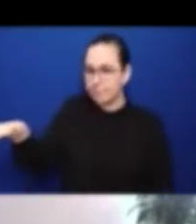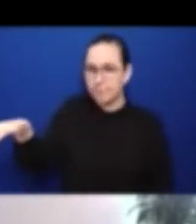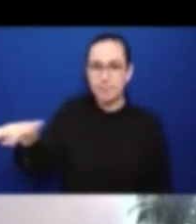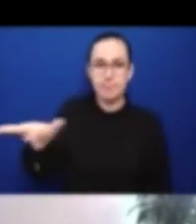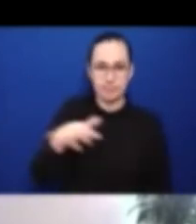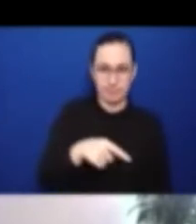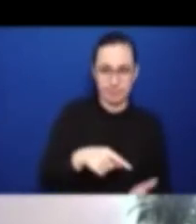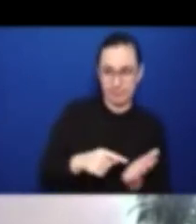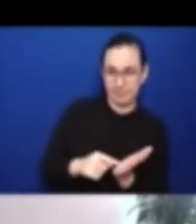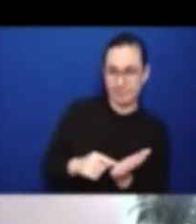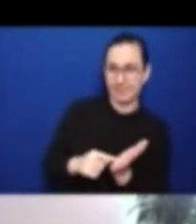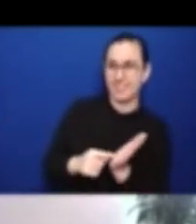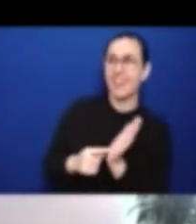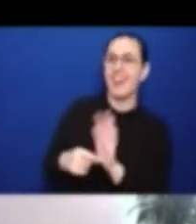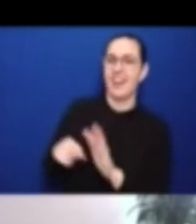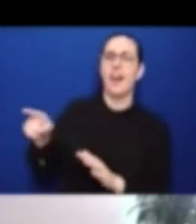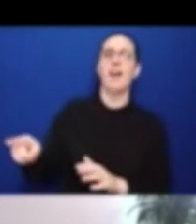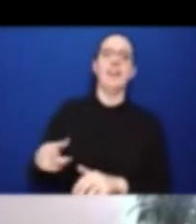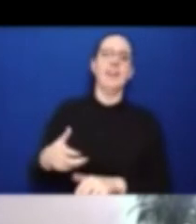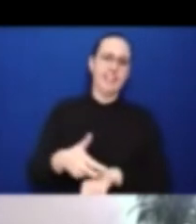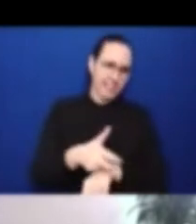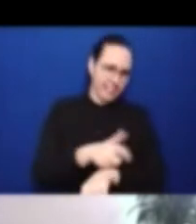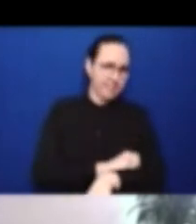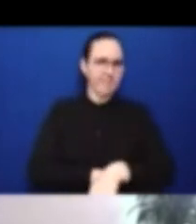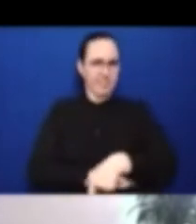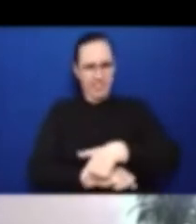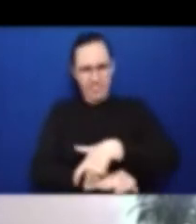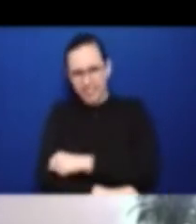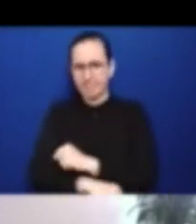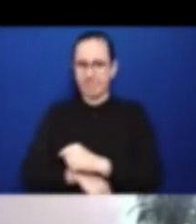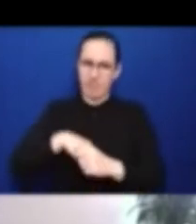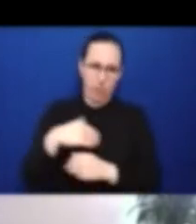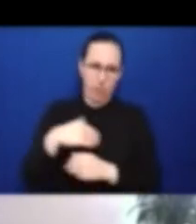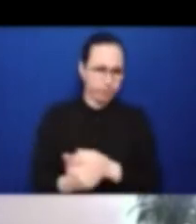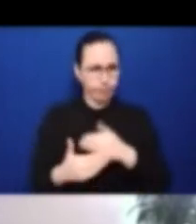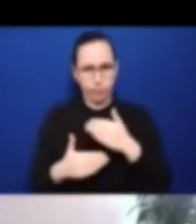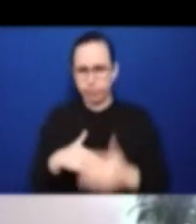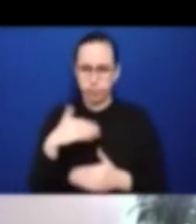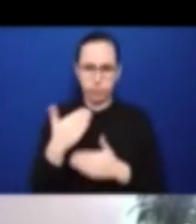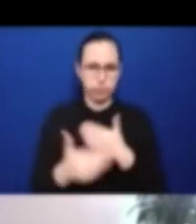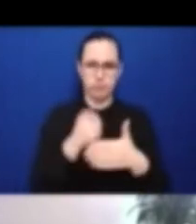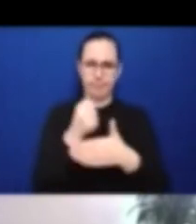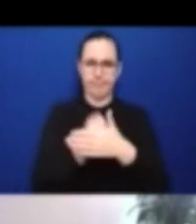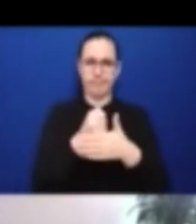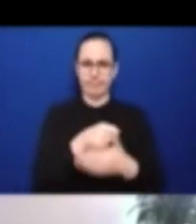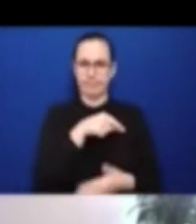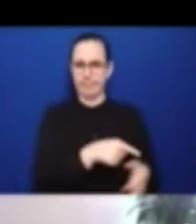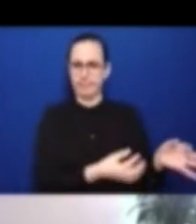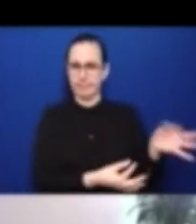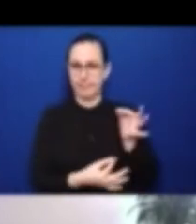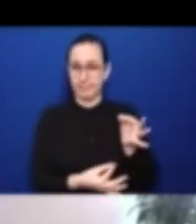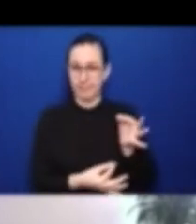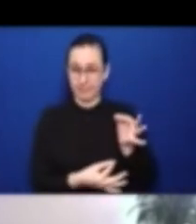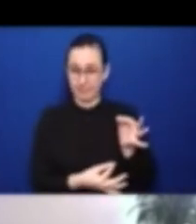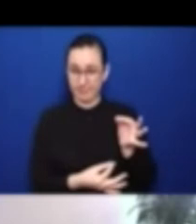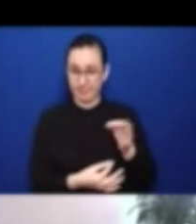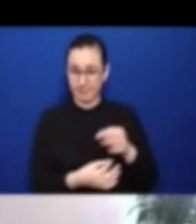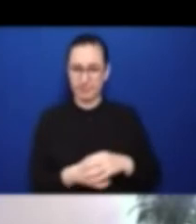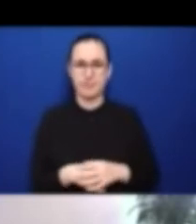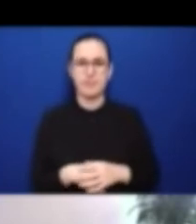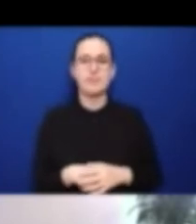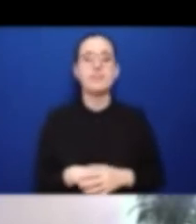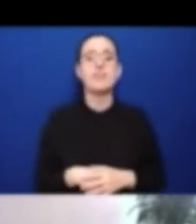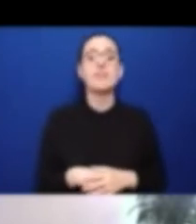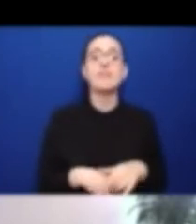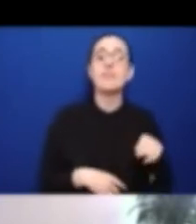reality for every human rights treaty, not just the convention of the rights of people with disabilities, but for all of them, it really takes